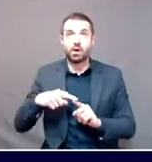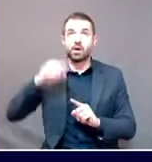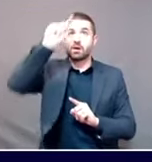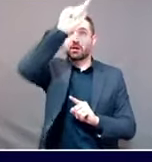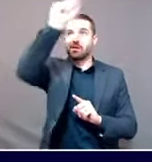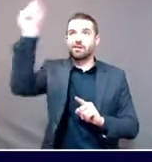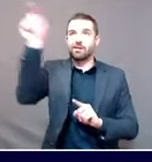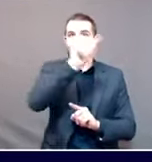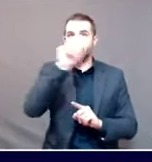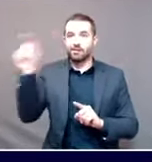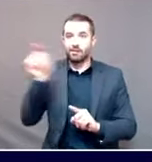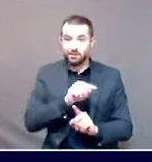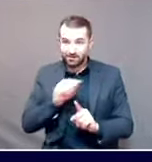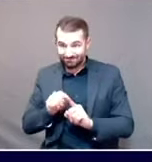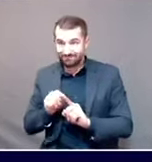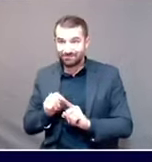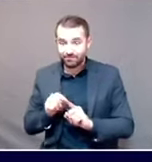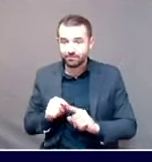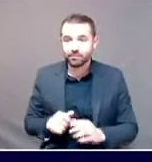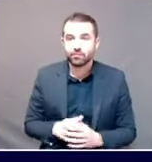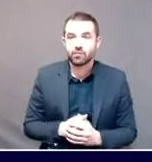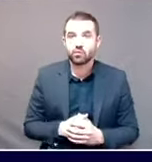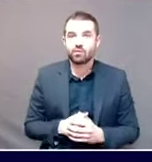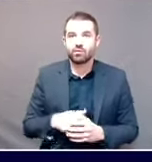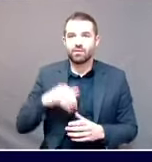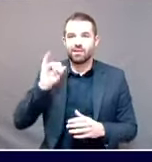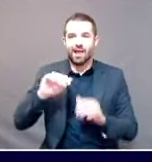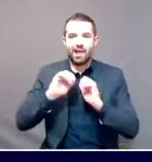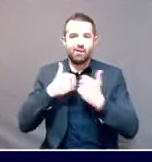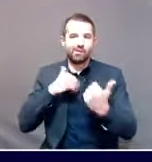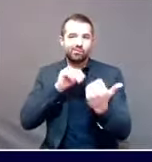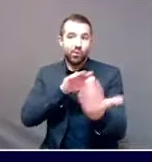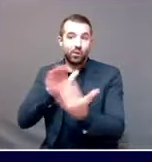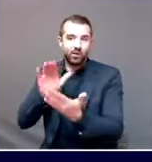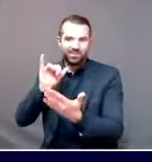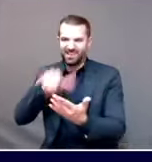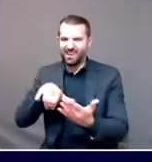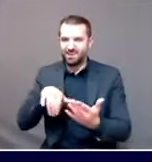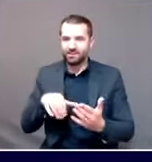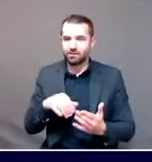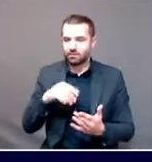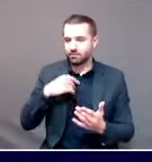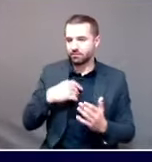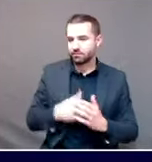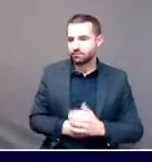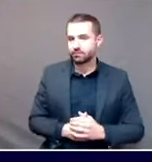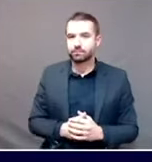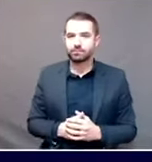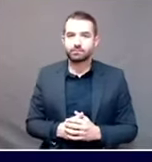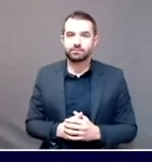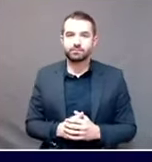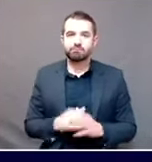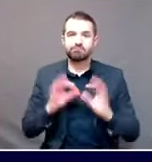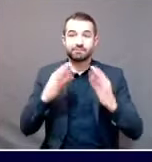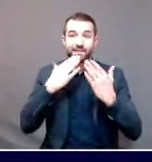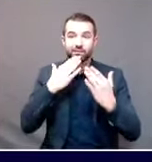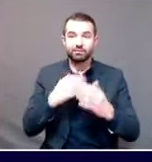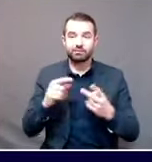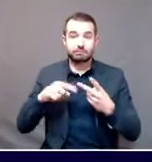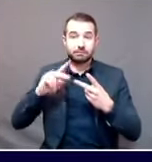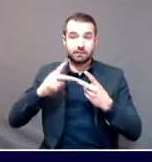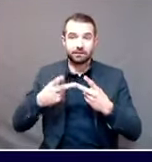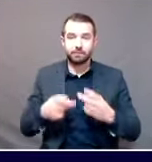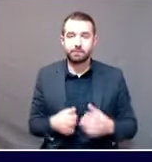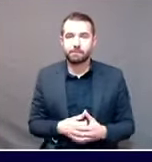used as we were going through the process. Thank you. And my second question is kind of about the